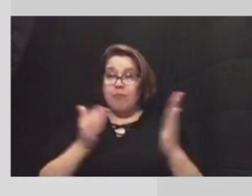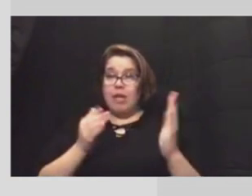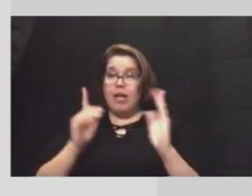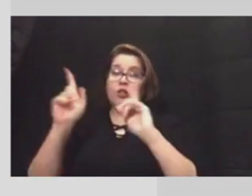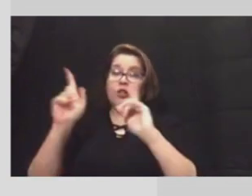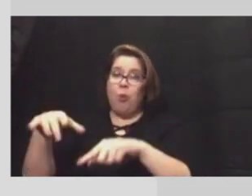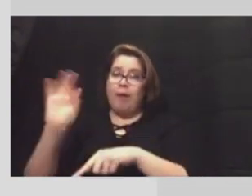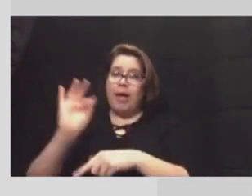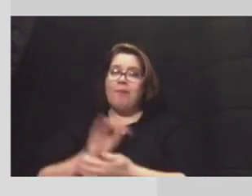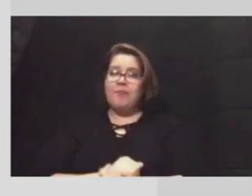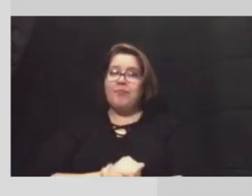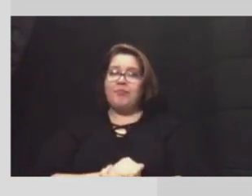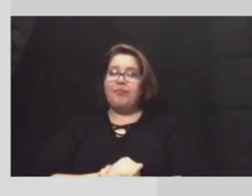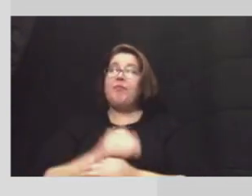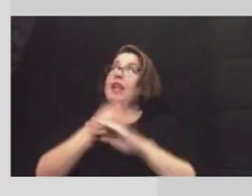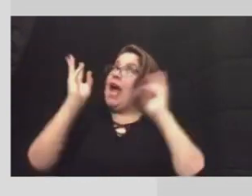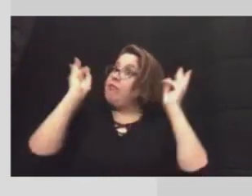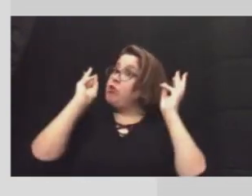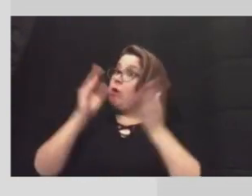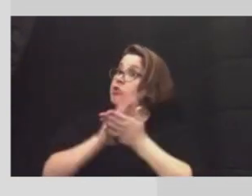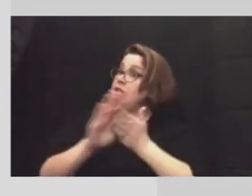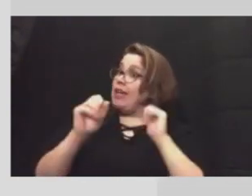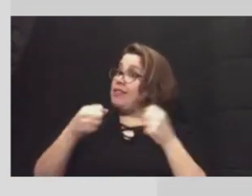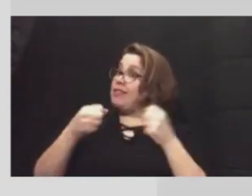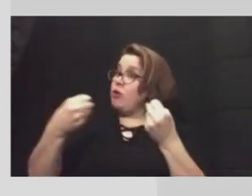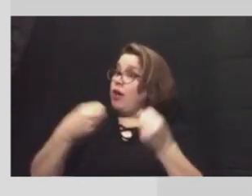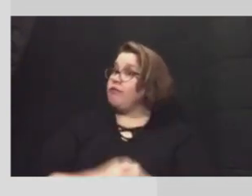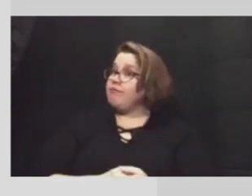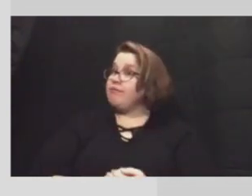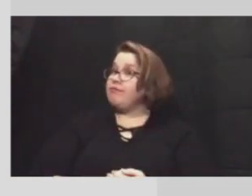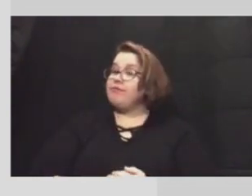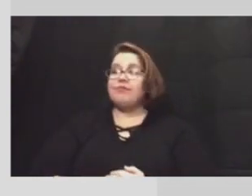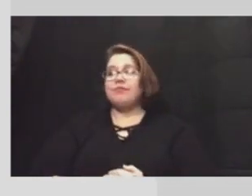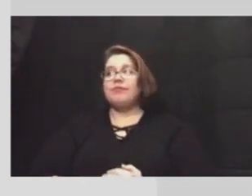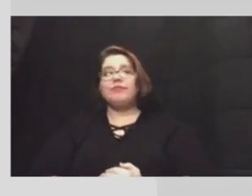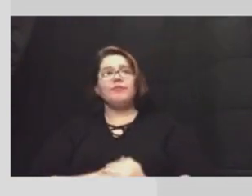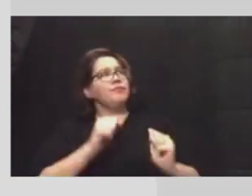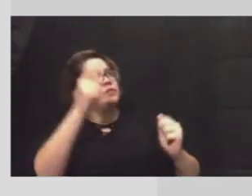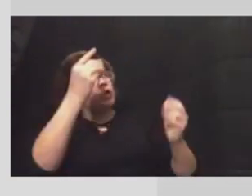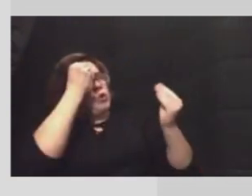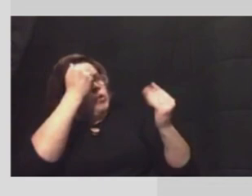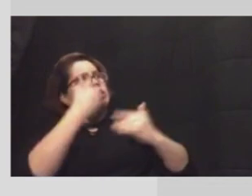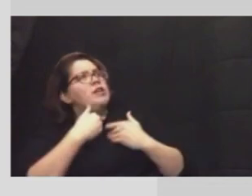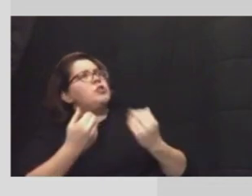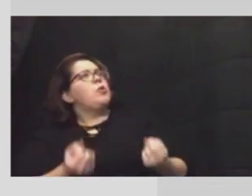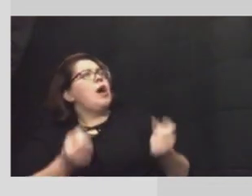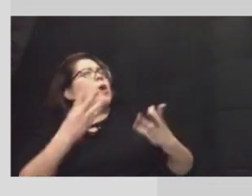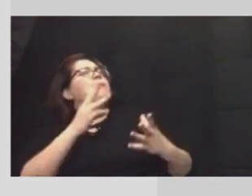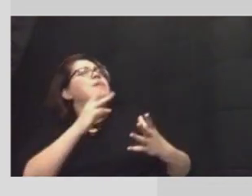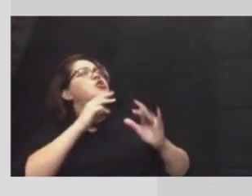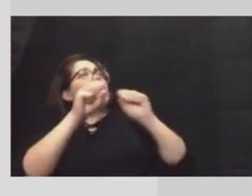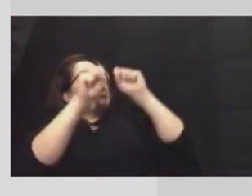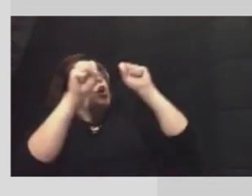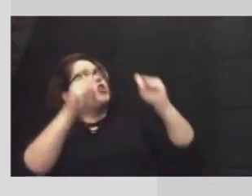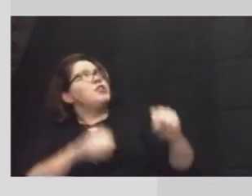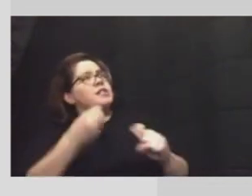once the weather clears and they can drive can you tell us how much of the water system is down or has low pressure